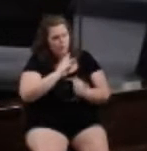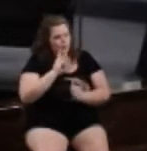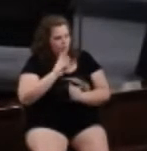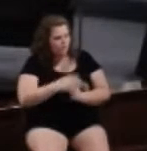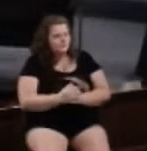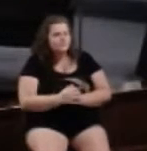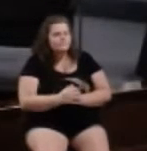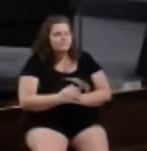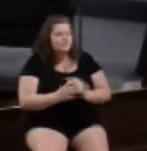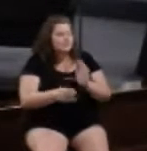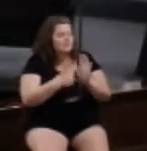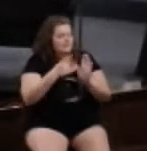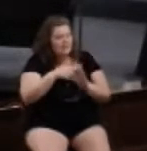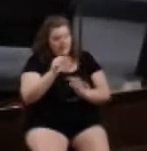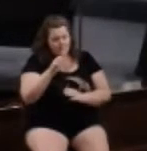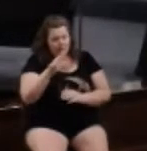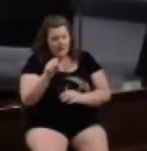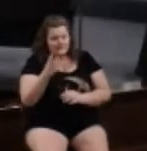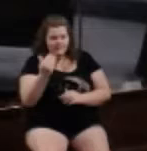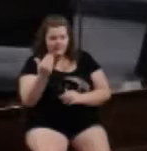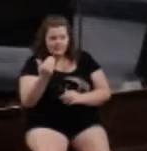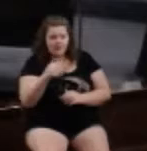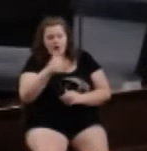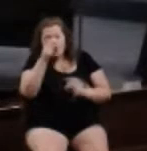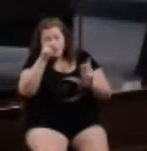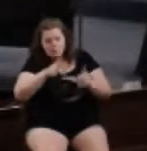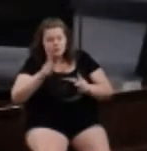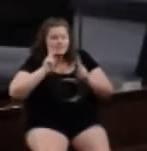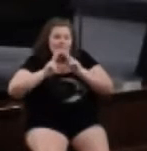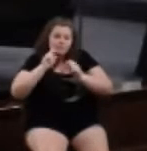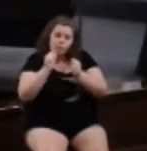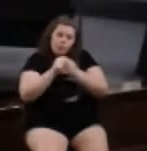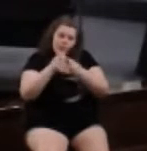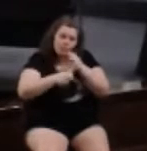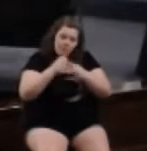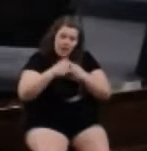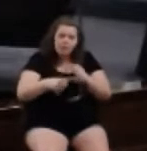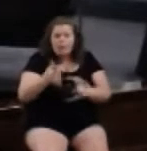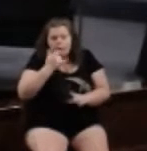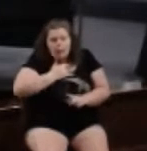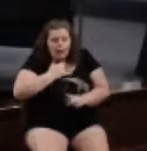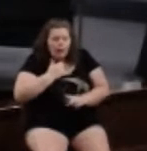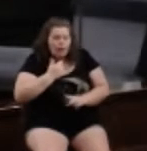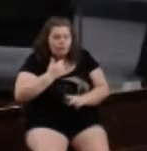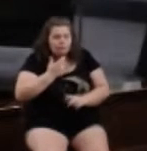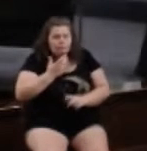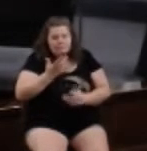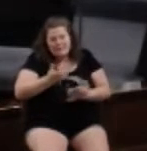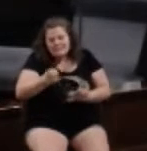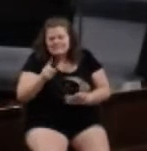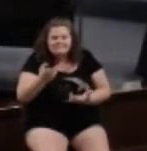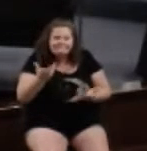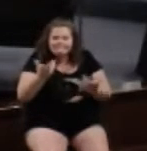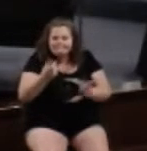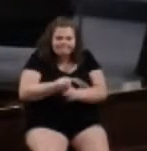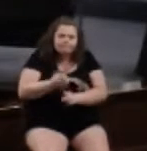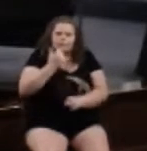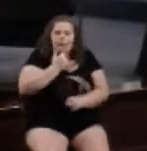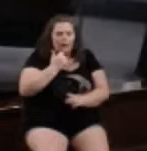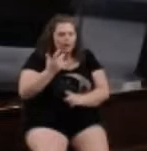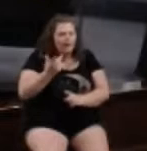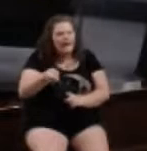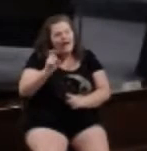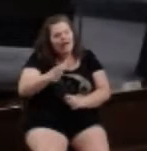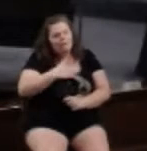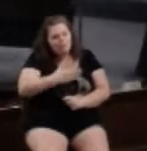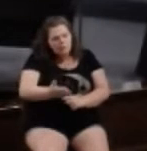Sometimes as in Acts 15, the other person or persons with the issue are wrong. They just have it wrong. And they have to be